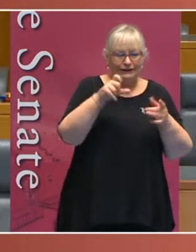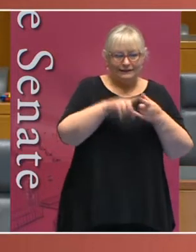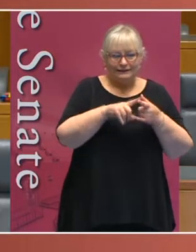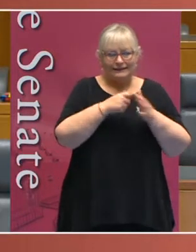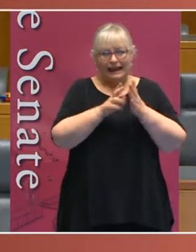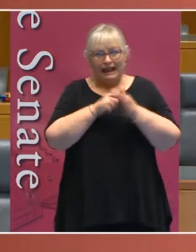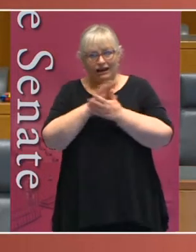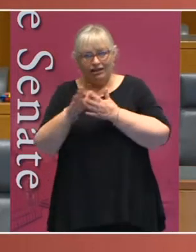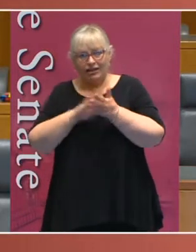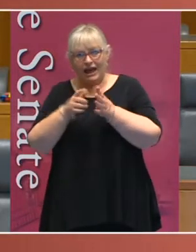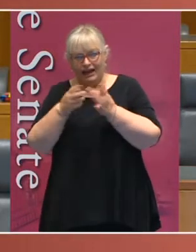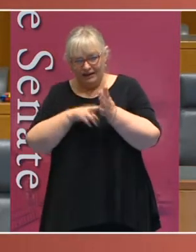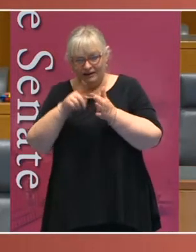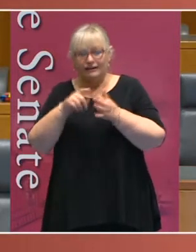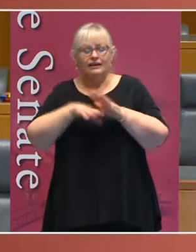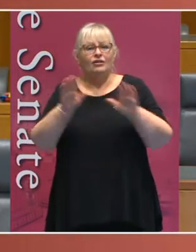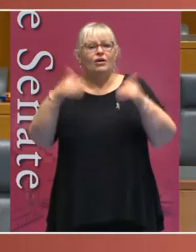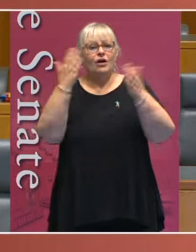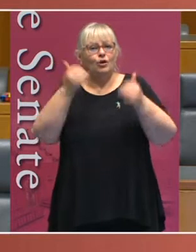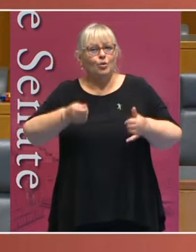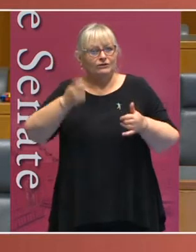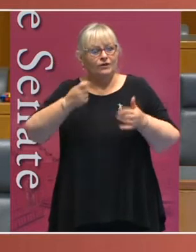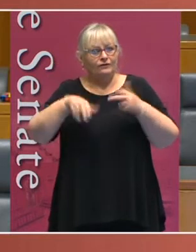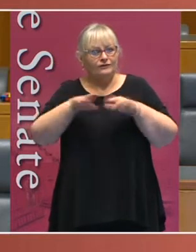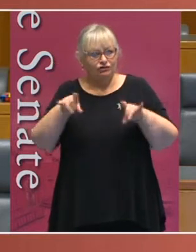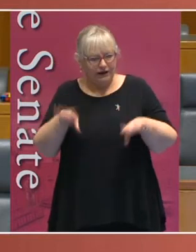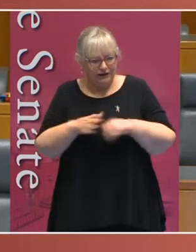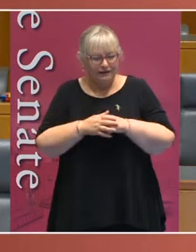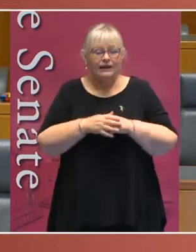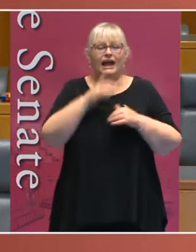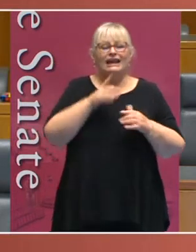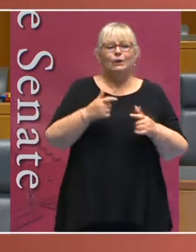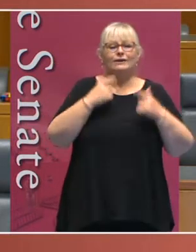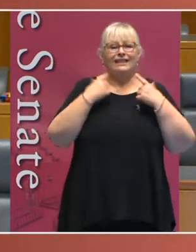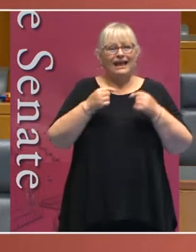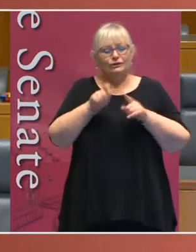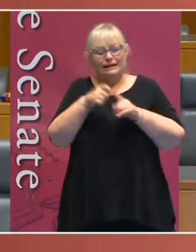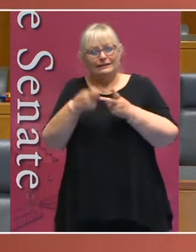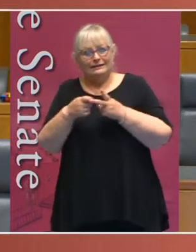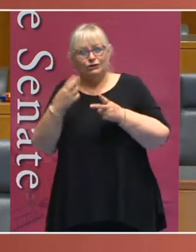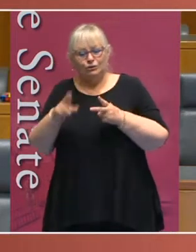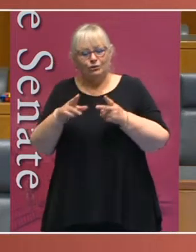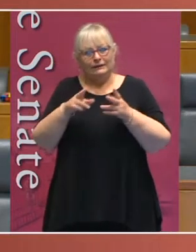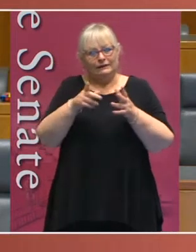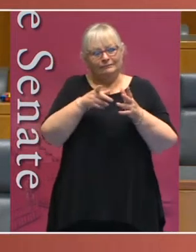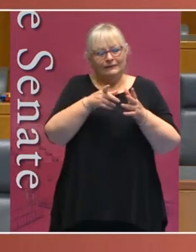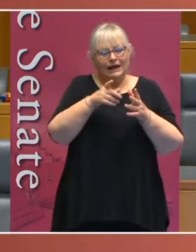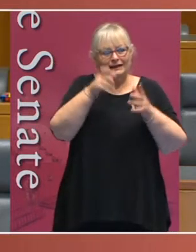AC at the High Court of Australia, and as Counsel Assisting to the Solicitor General of the Commonwealth.